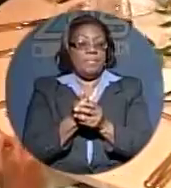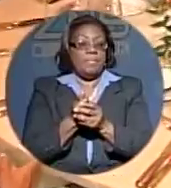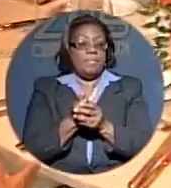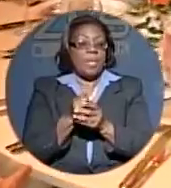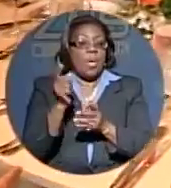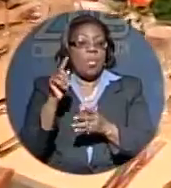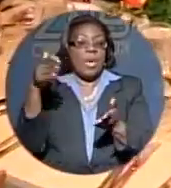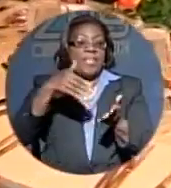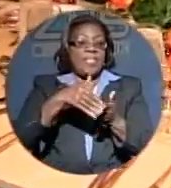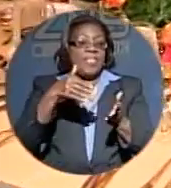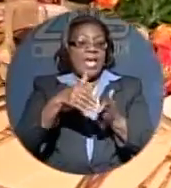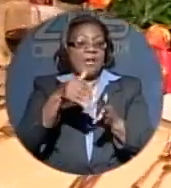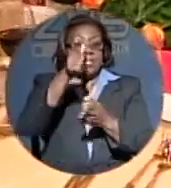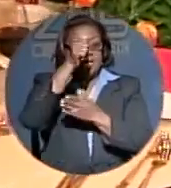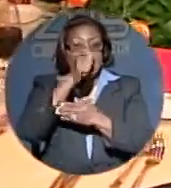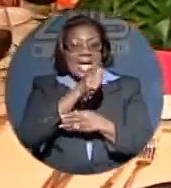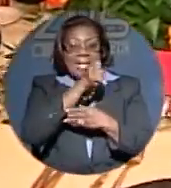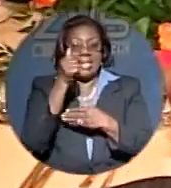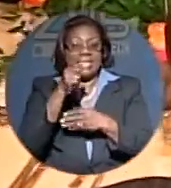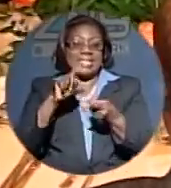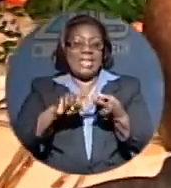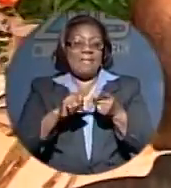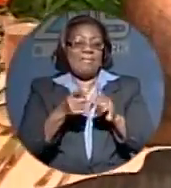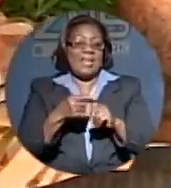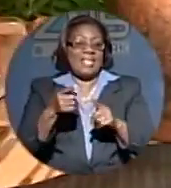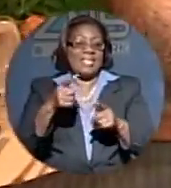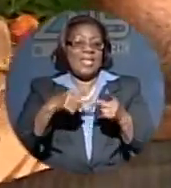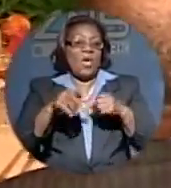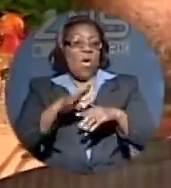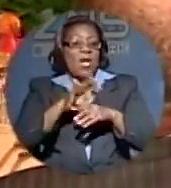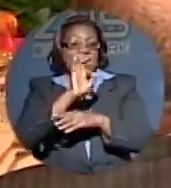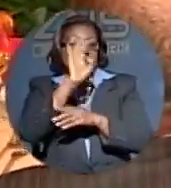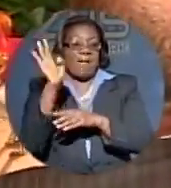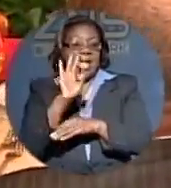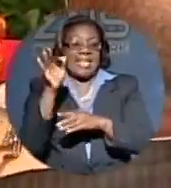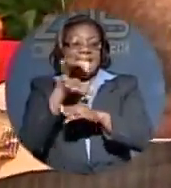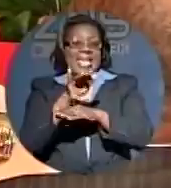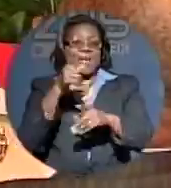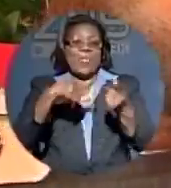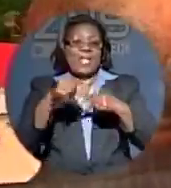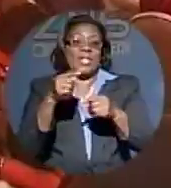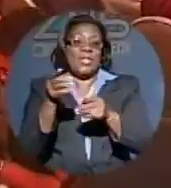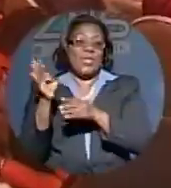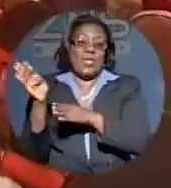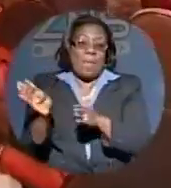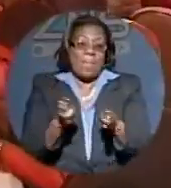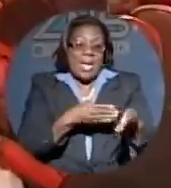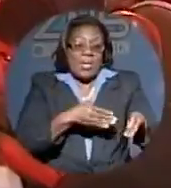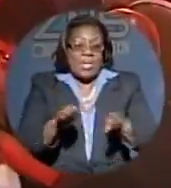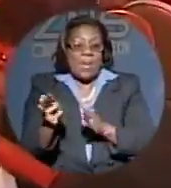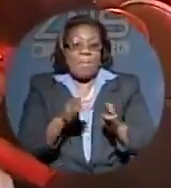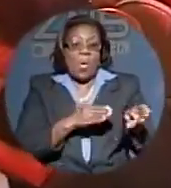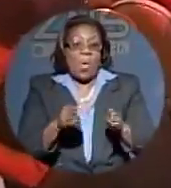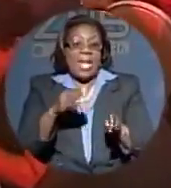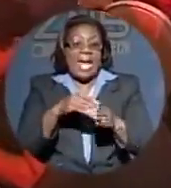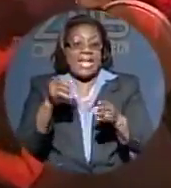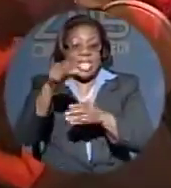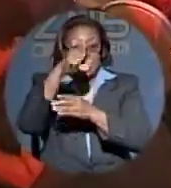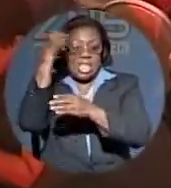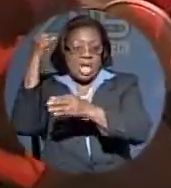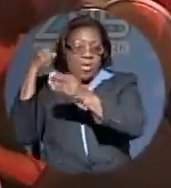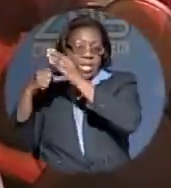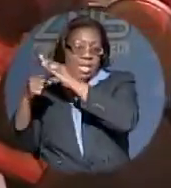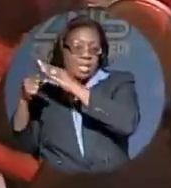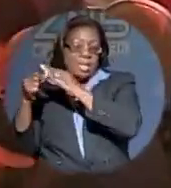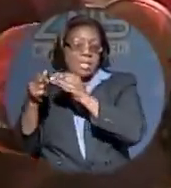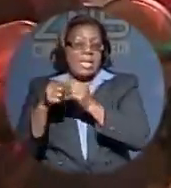Well, 1,000 Eindlikens and friends turned out in full on Friday night for the 150th Anniversary Gala Ball at the Sheraton Cable Beach Resort.